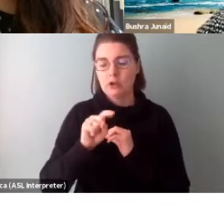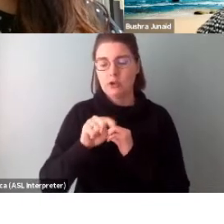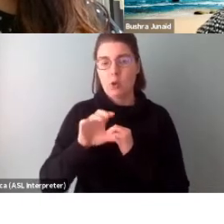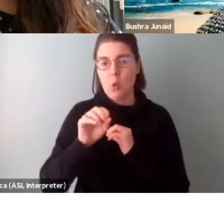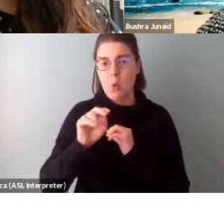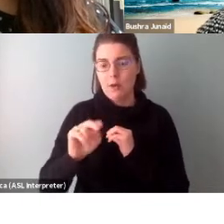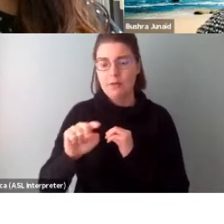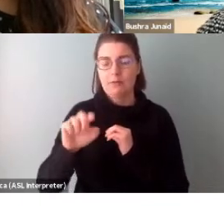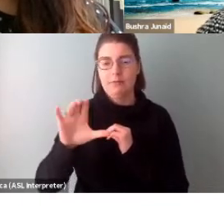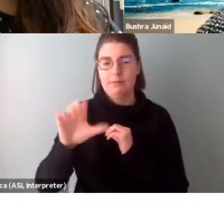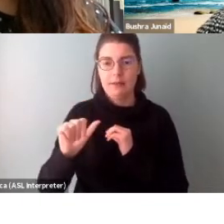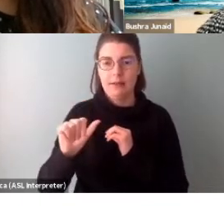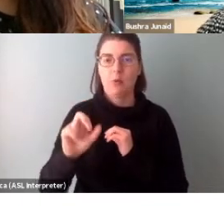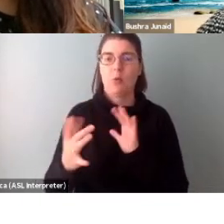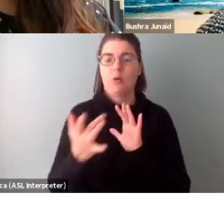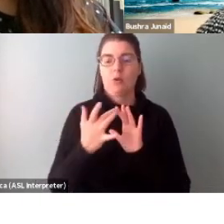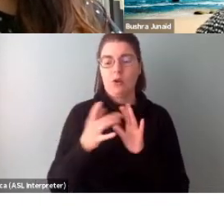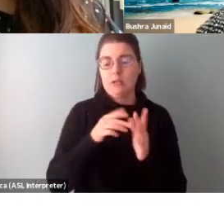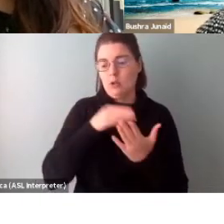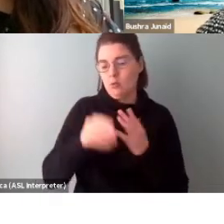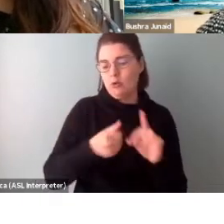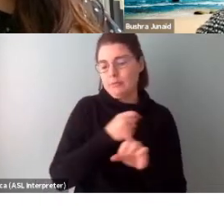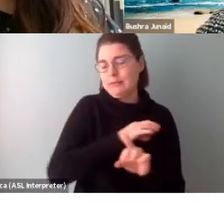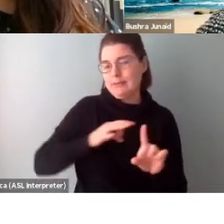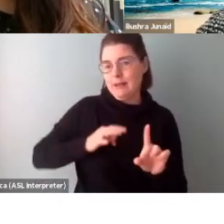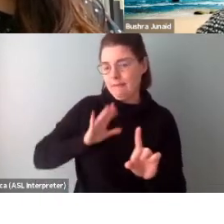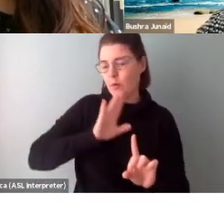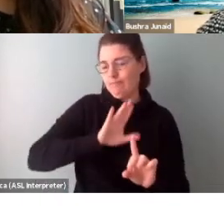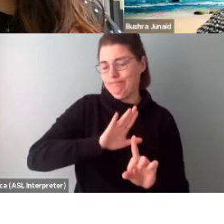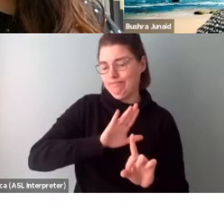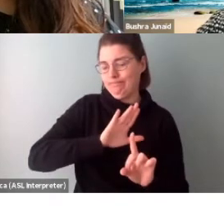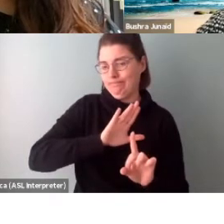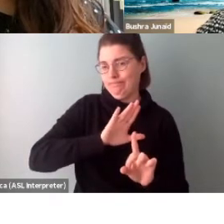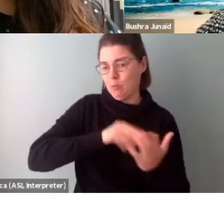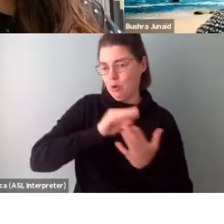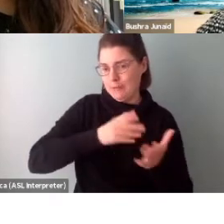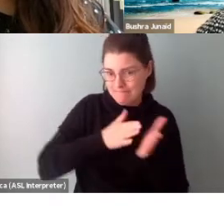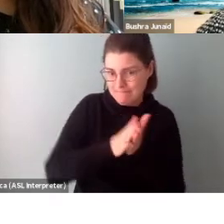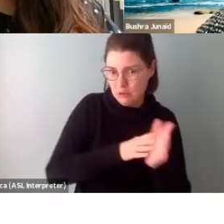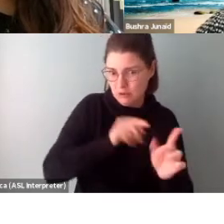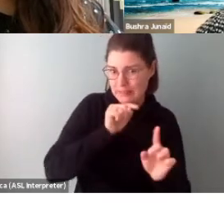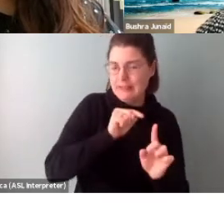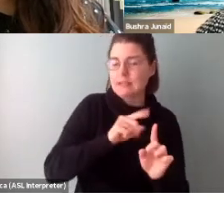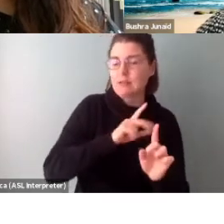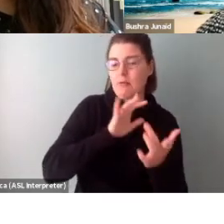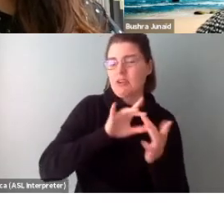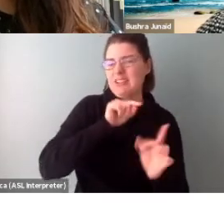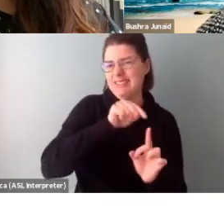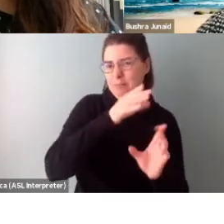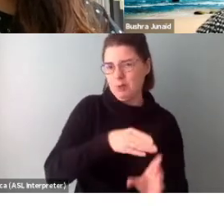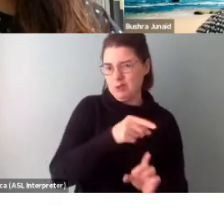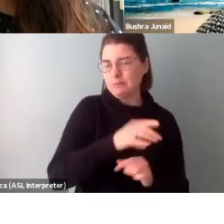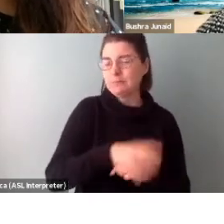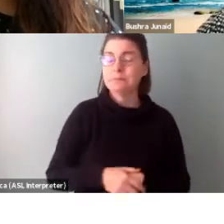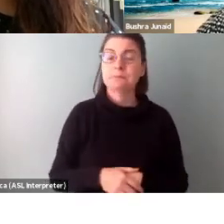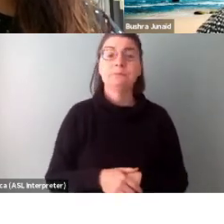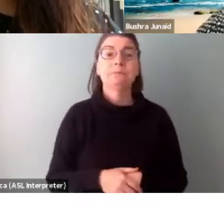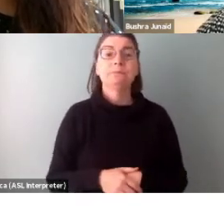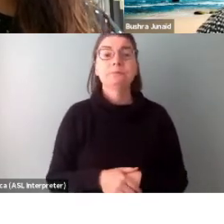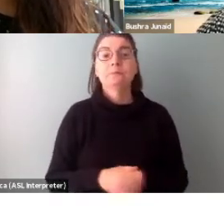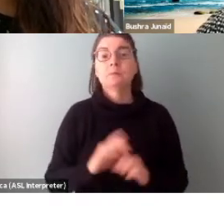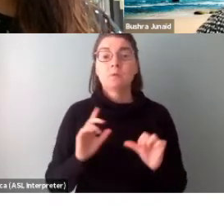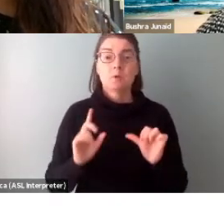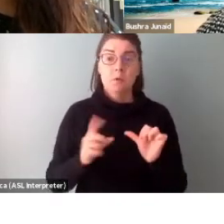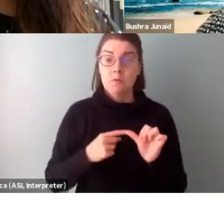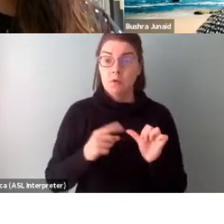or contact the program staff for the program you're interested in. Okay. So our